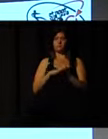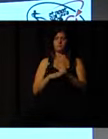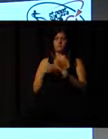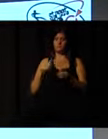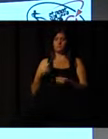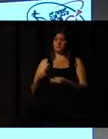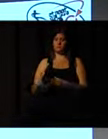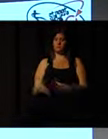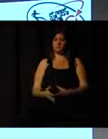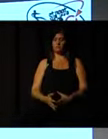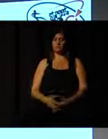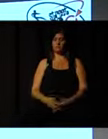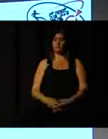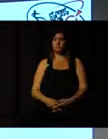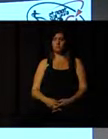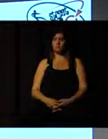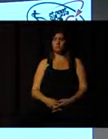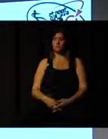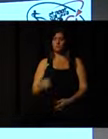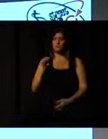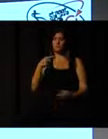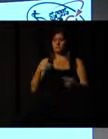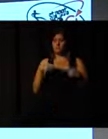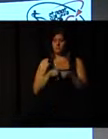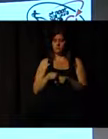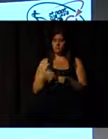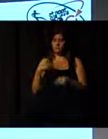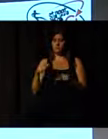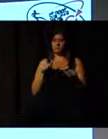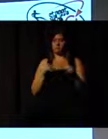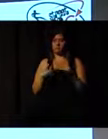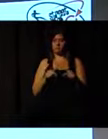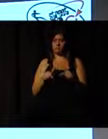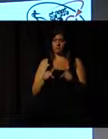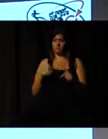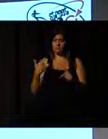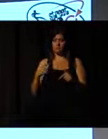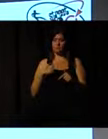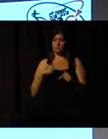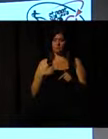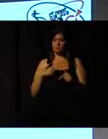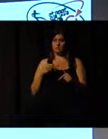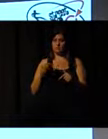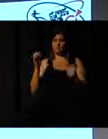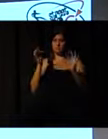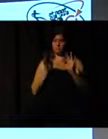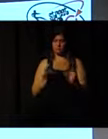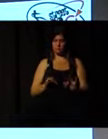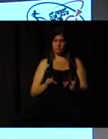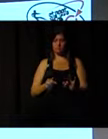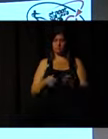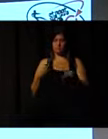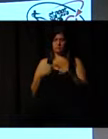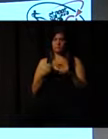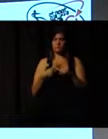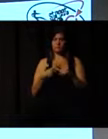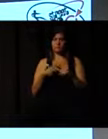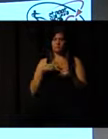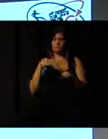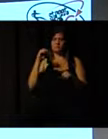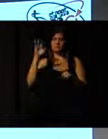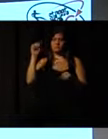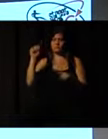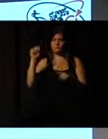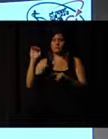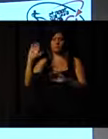The partners we work with, we're really fortunate in that we have Coca-Cola Great Britain as a major sponsor